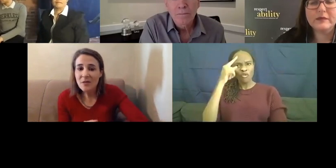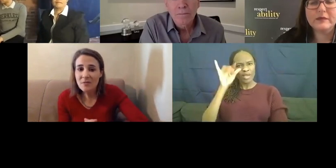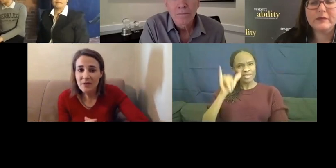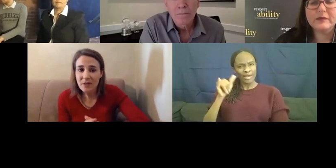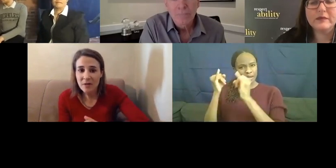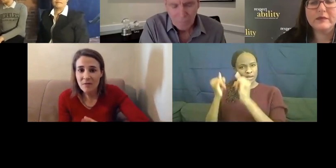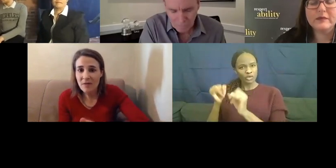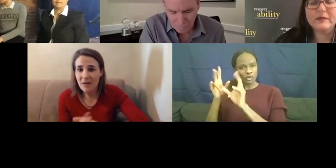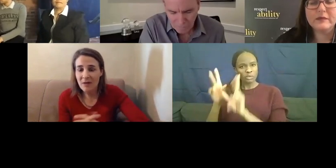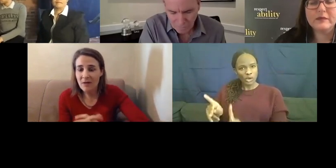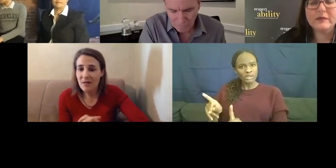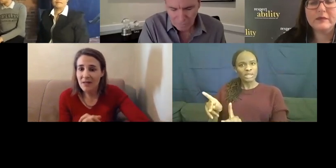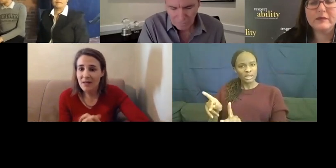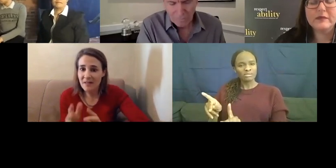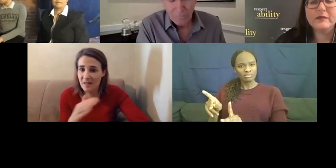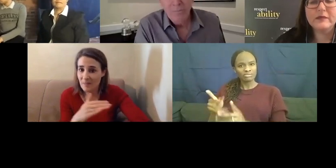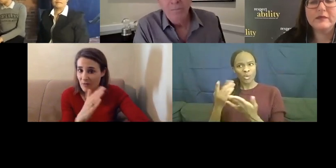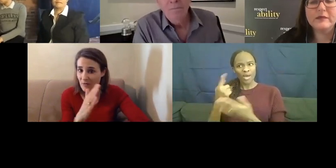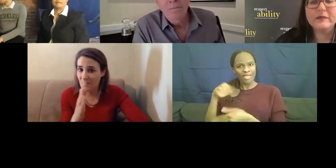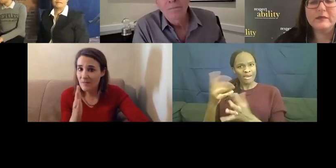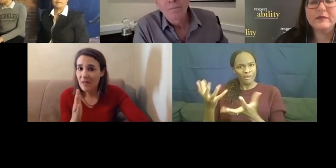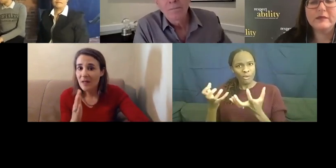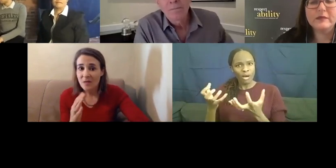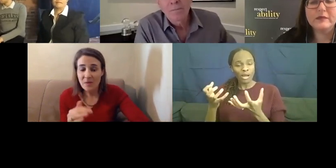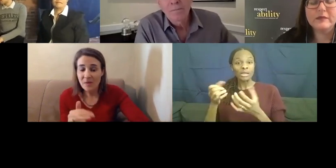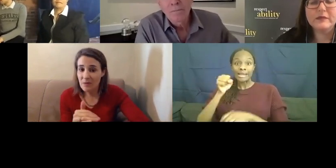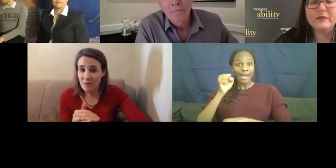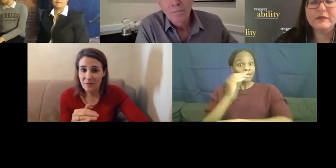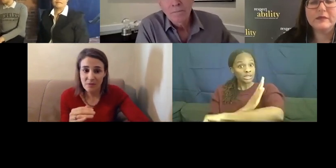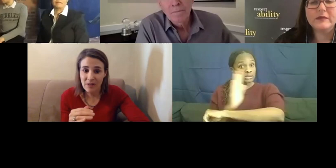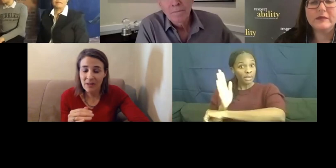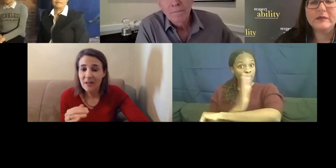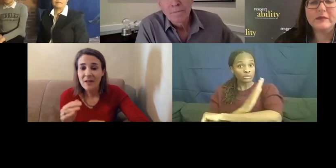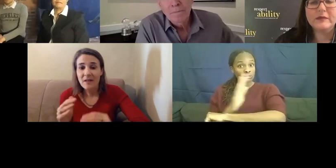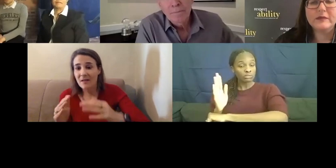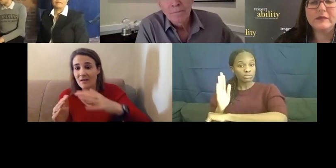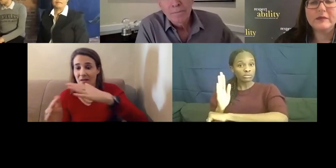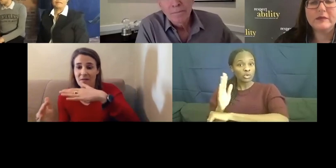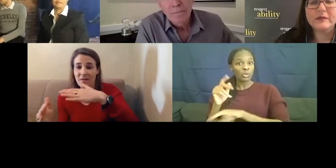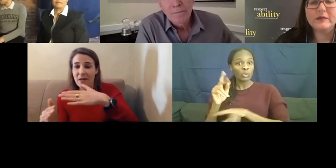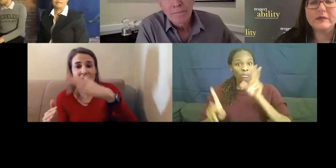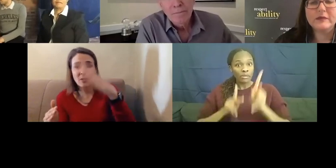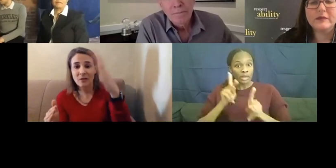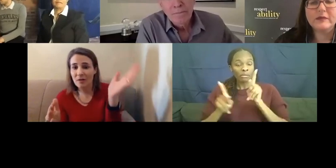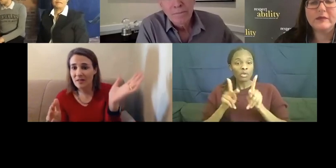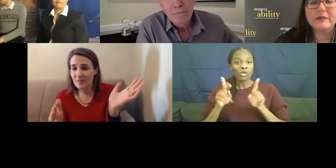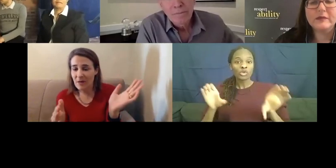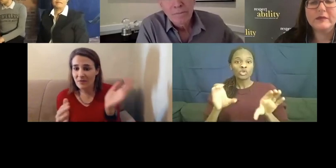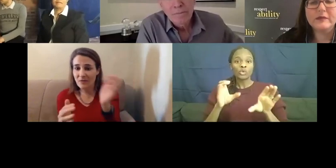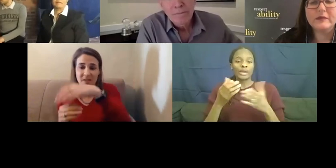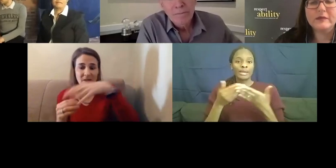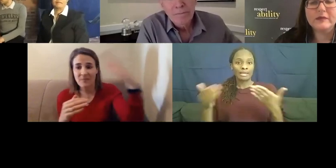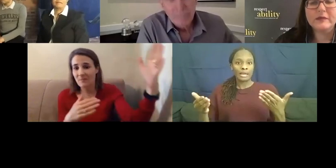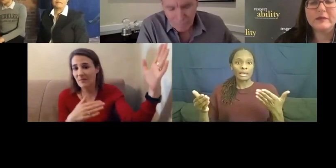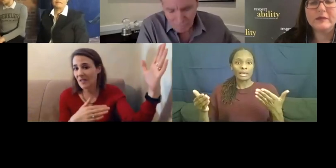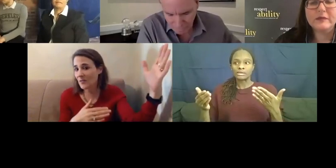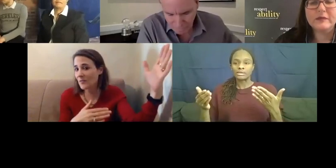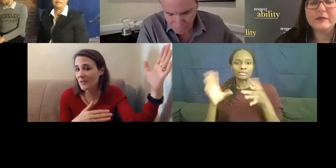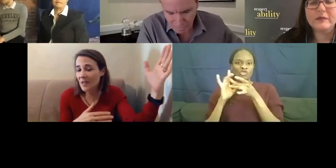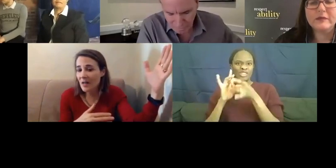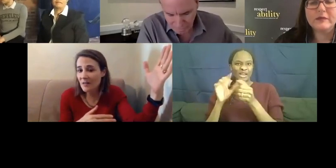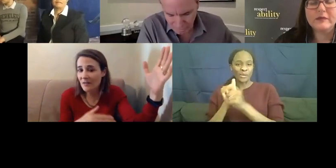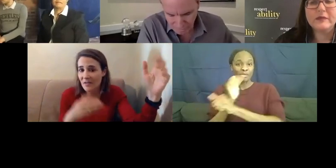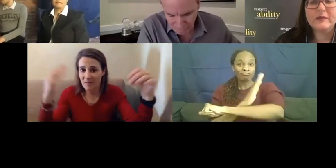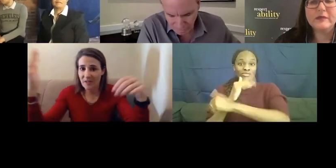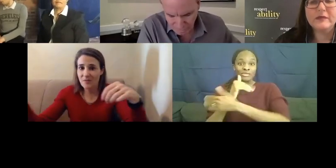So, you know, they are, it is a spectrum. So people are doing things along the spectrum. Some kids will